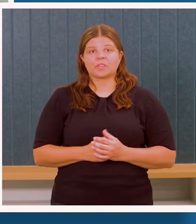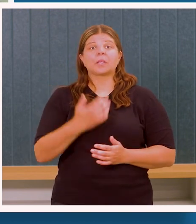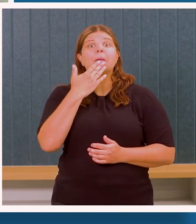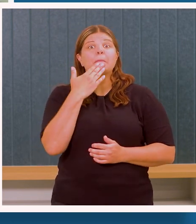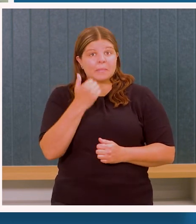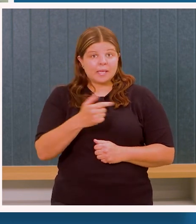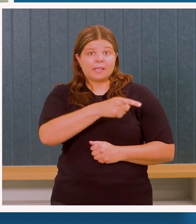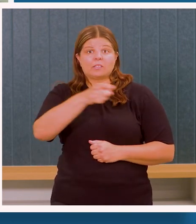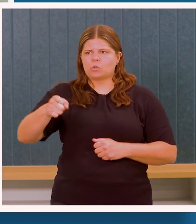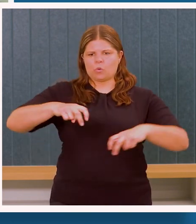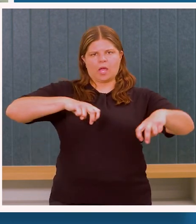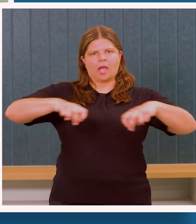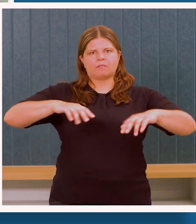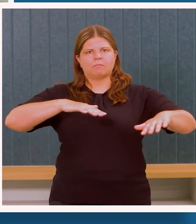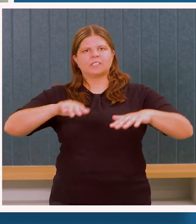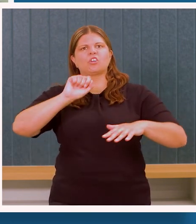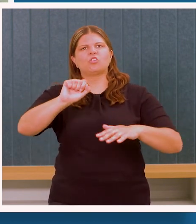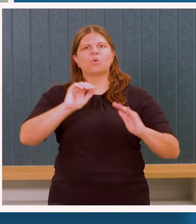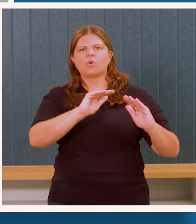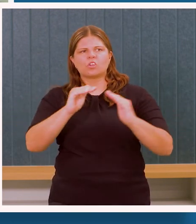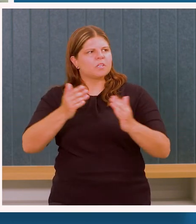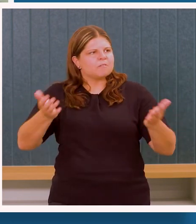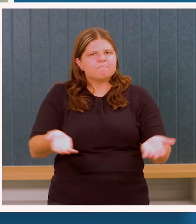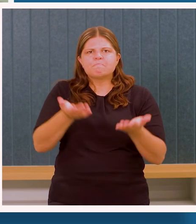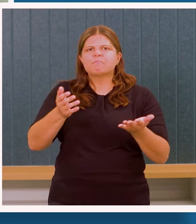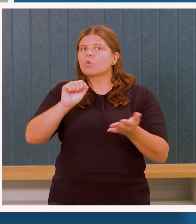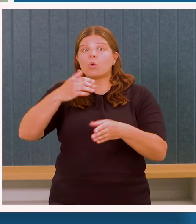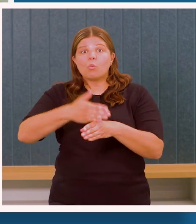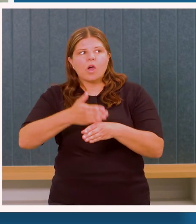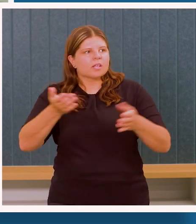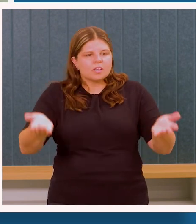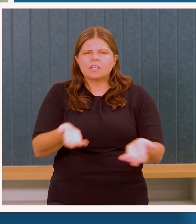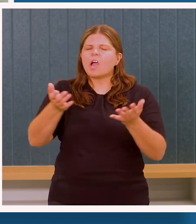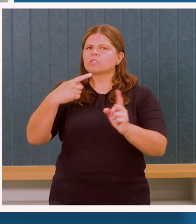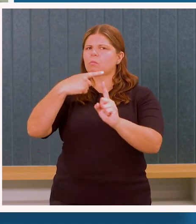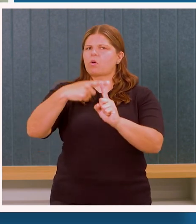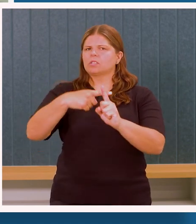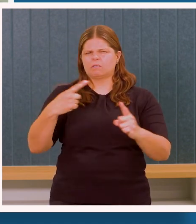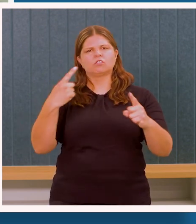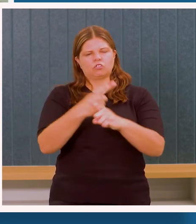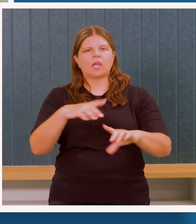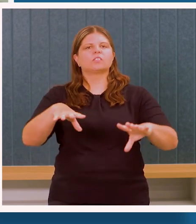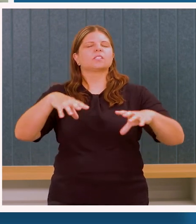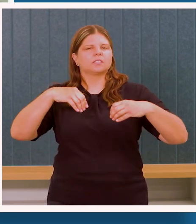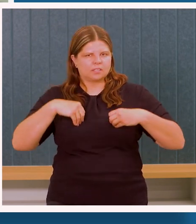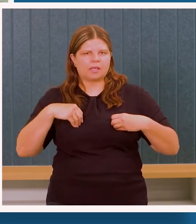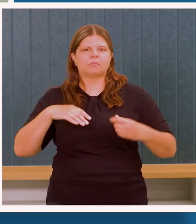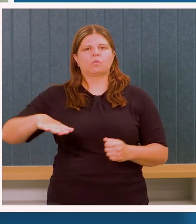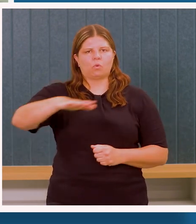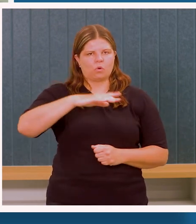all to be active in your local communities and workplaces, encourage and promote positive change and inclusion.